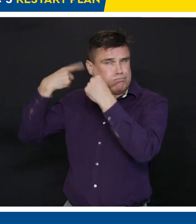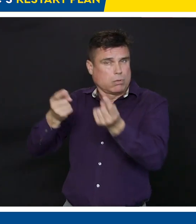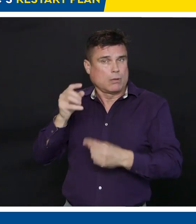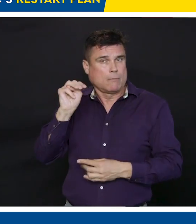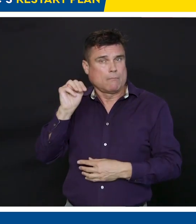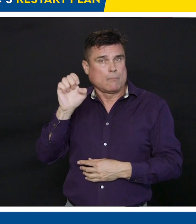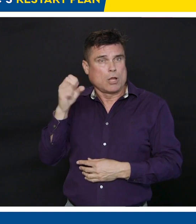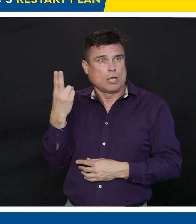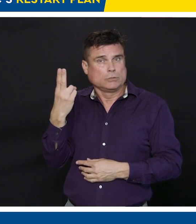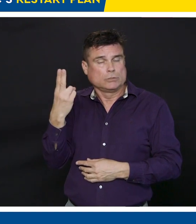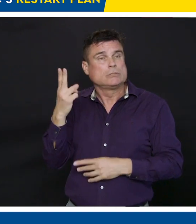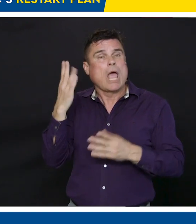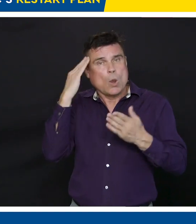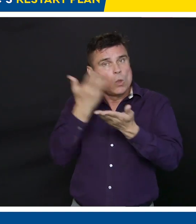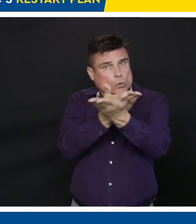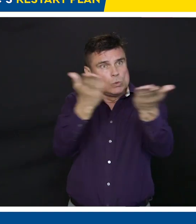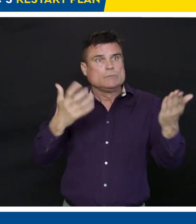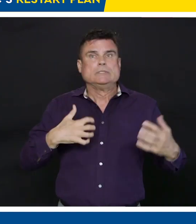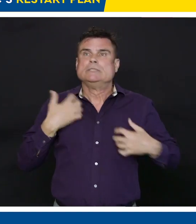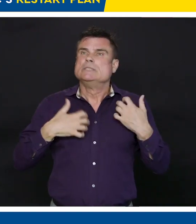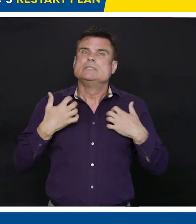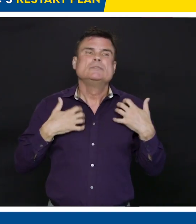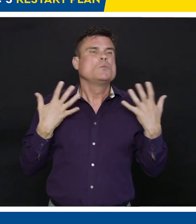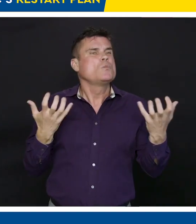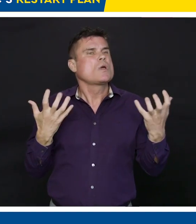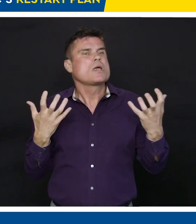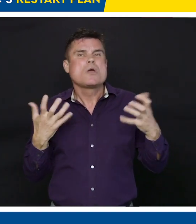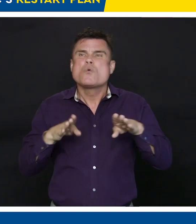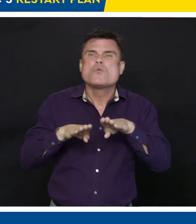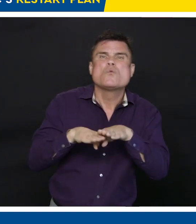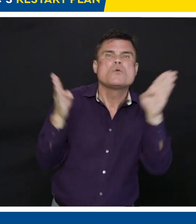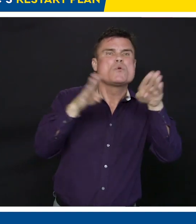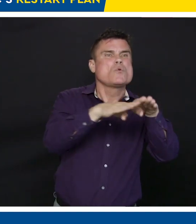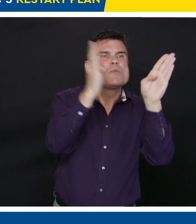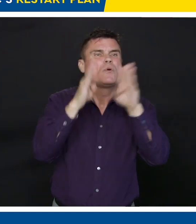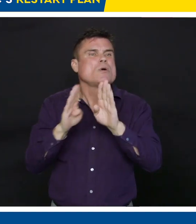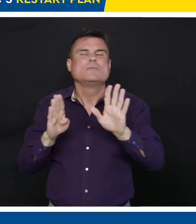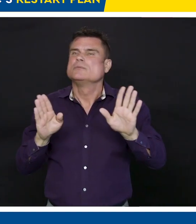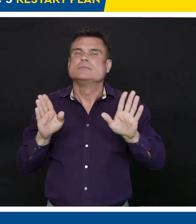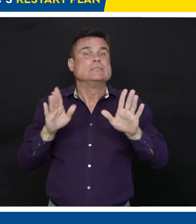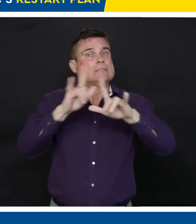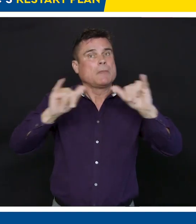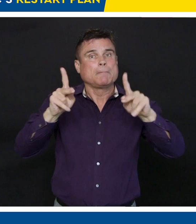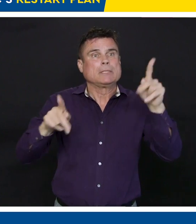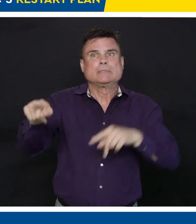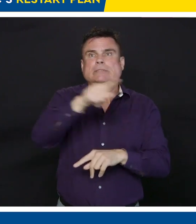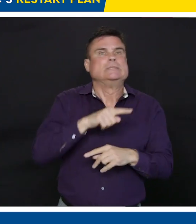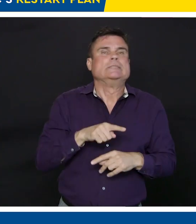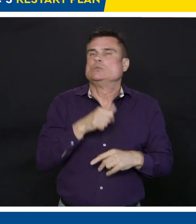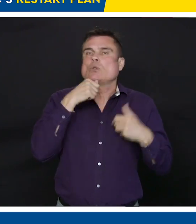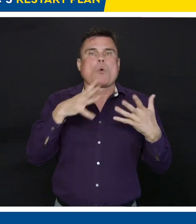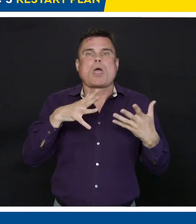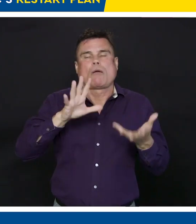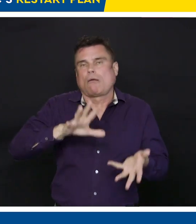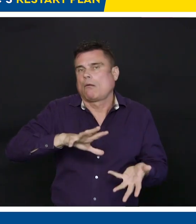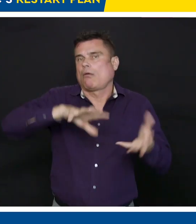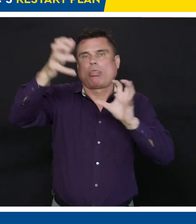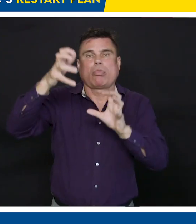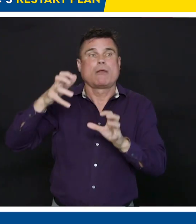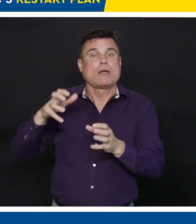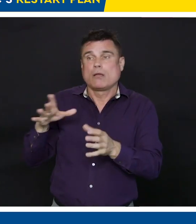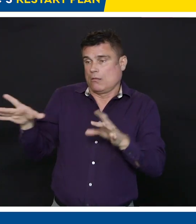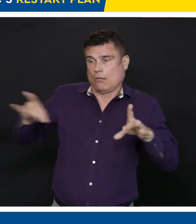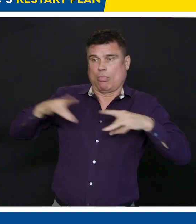not give up the ground that we've made. So we've resisted announcing this plan, although we've been working on it for a month and a half.